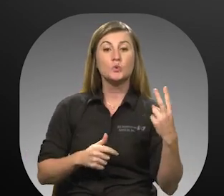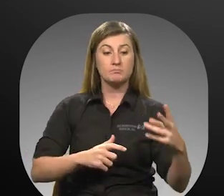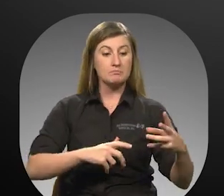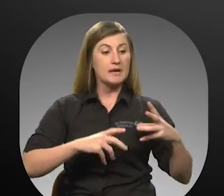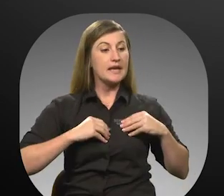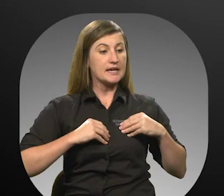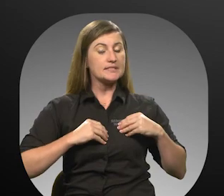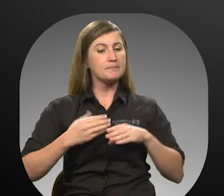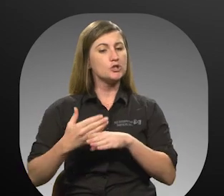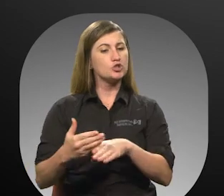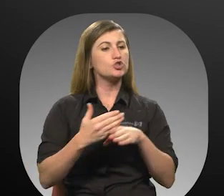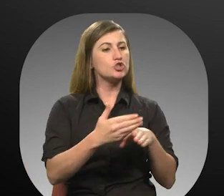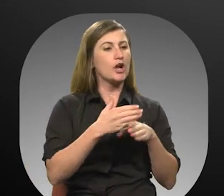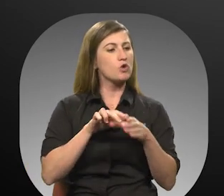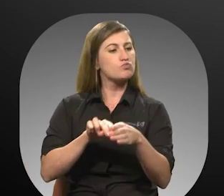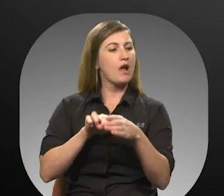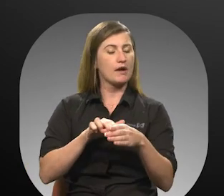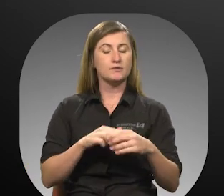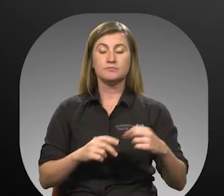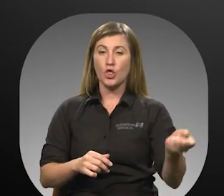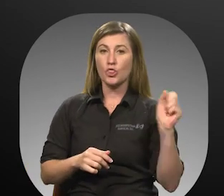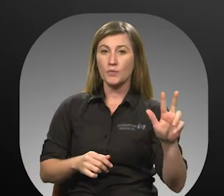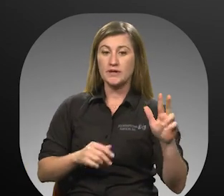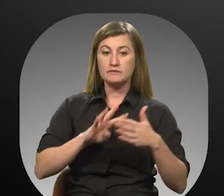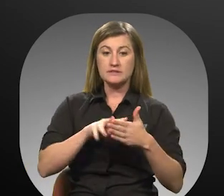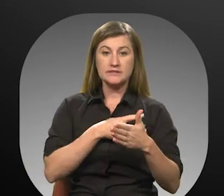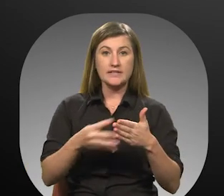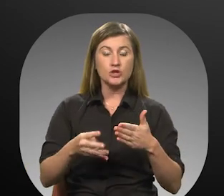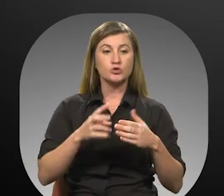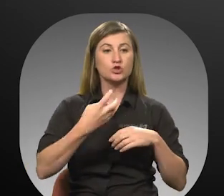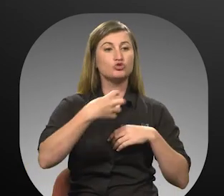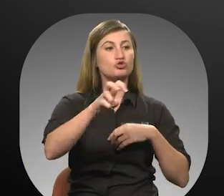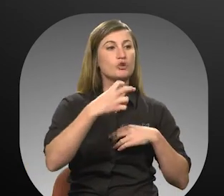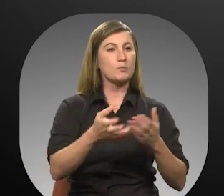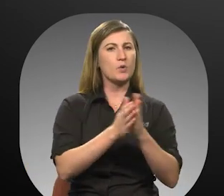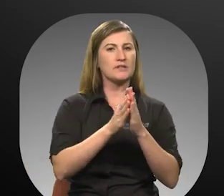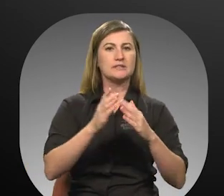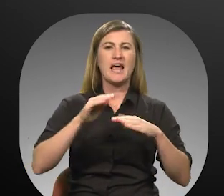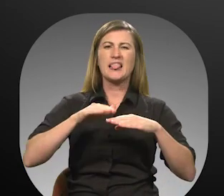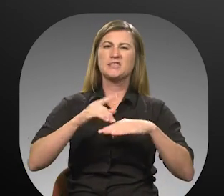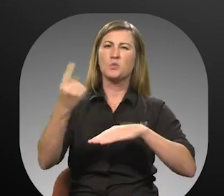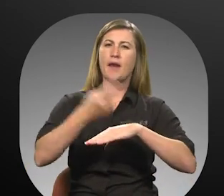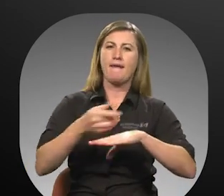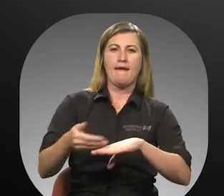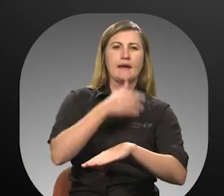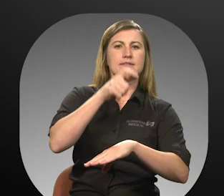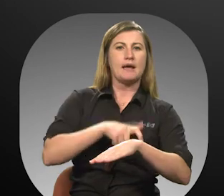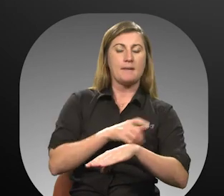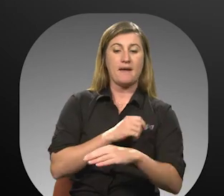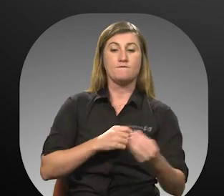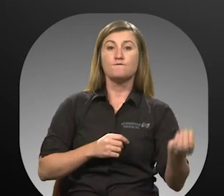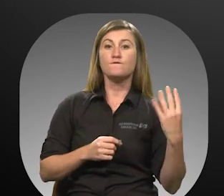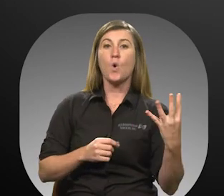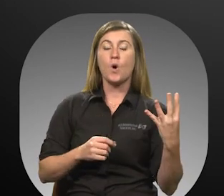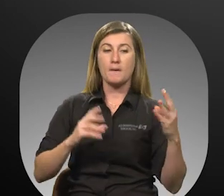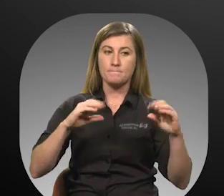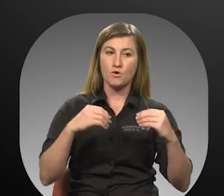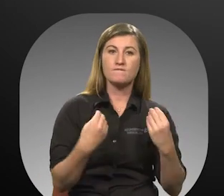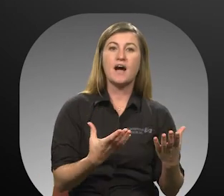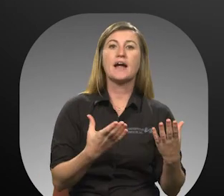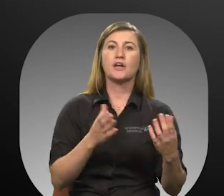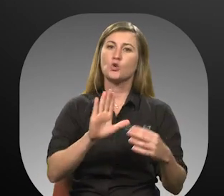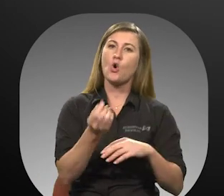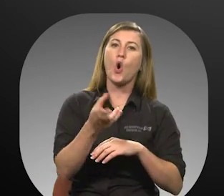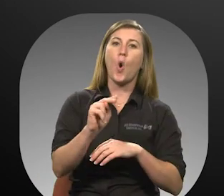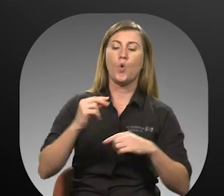Accepting a shared ride service 3. Scheduling trip requests at least one day in advance 4. Providing their